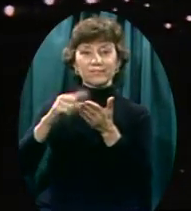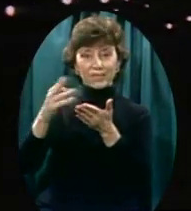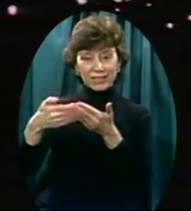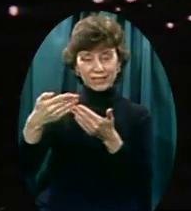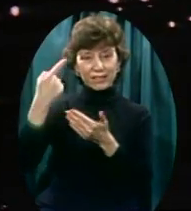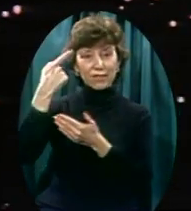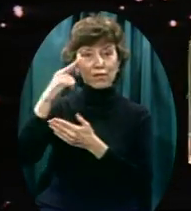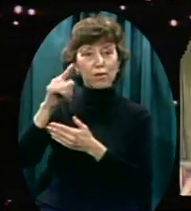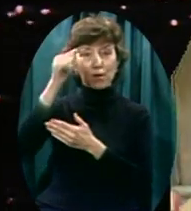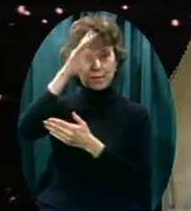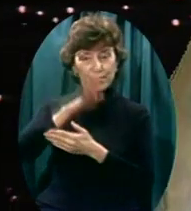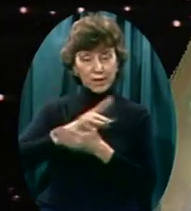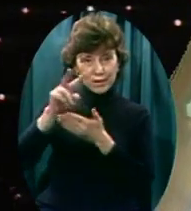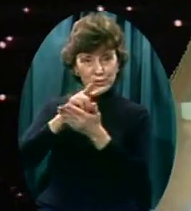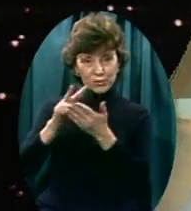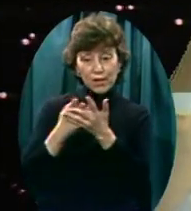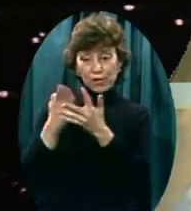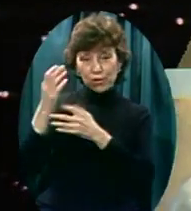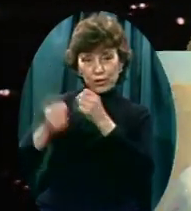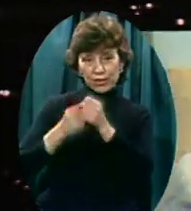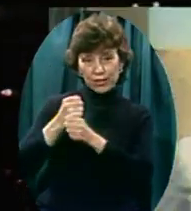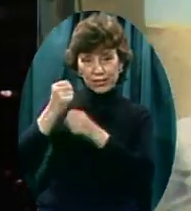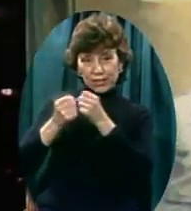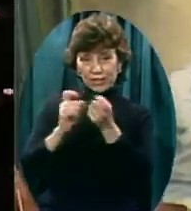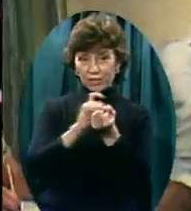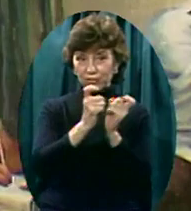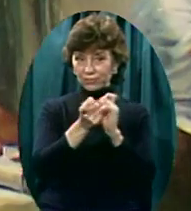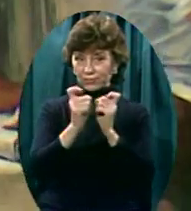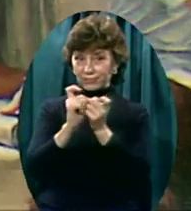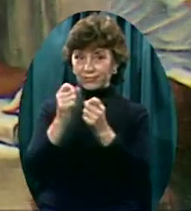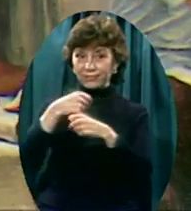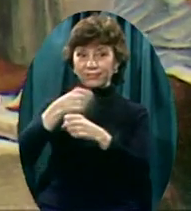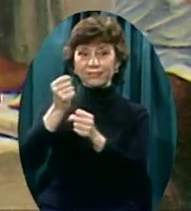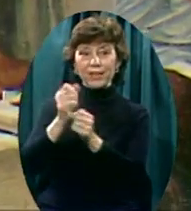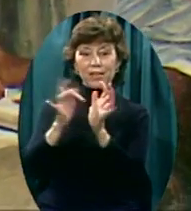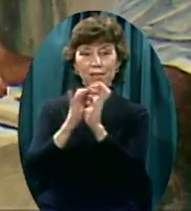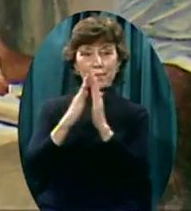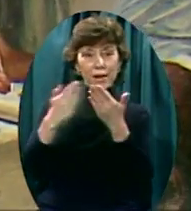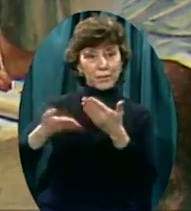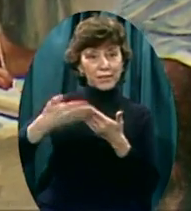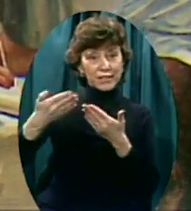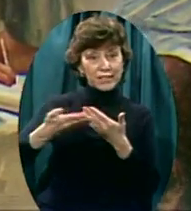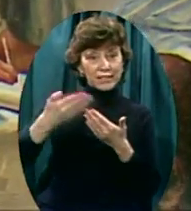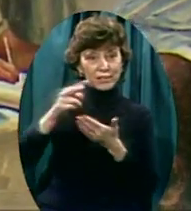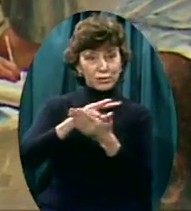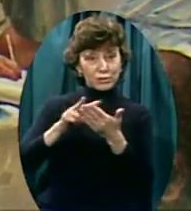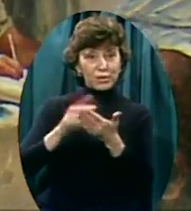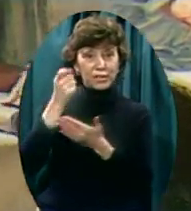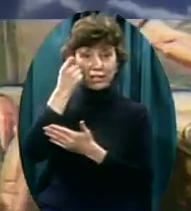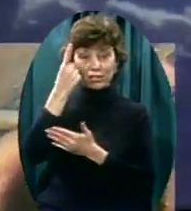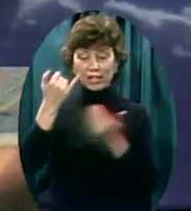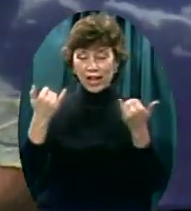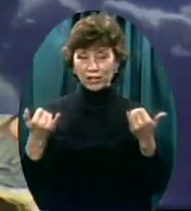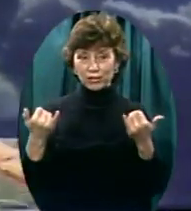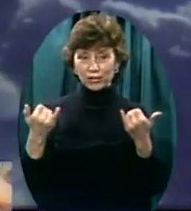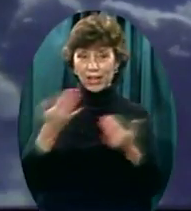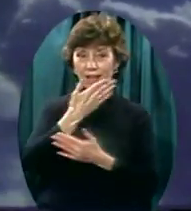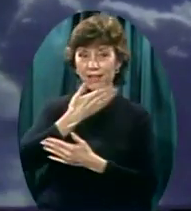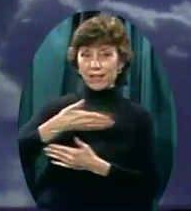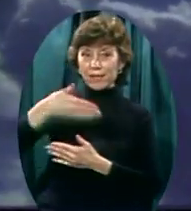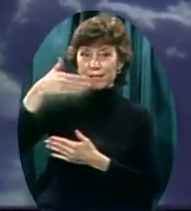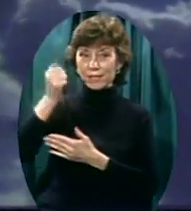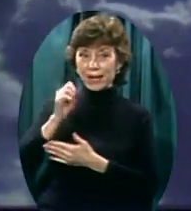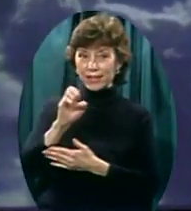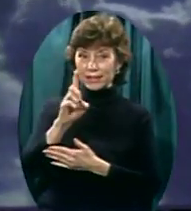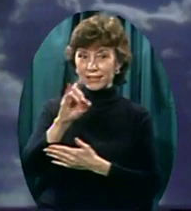Over the years, various revisions made the Bible easier to understand and to read. Today, the best edition available